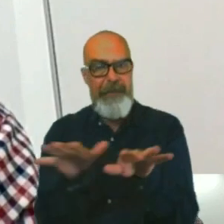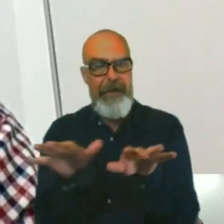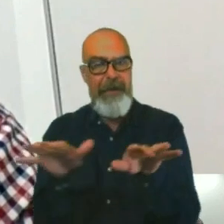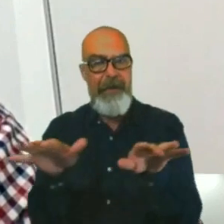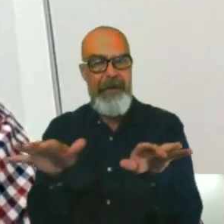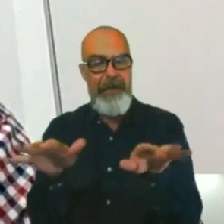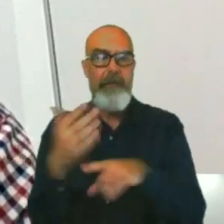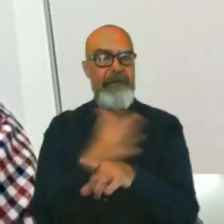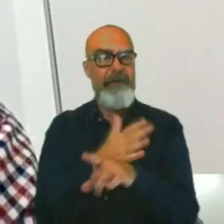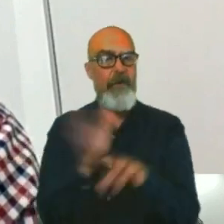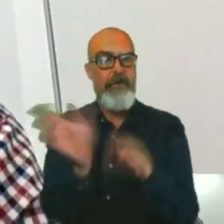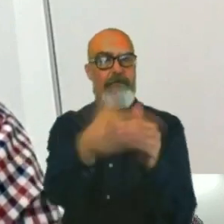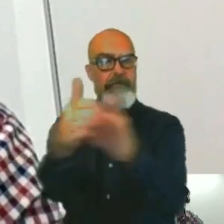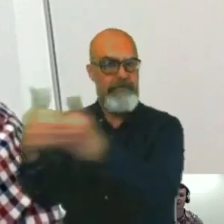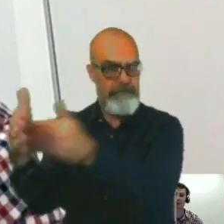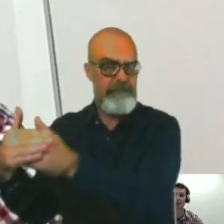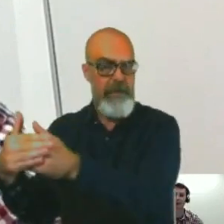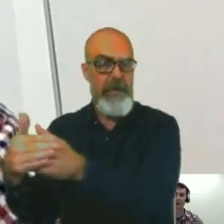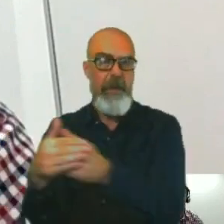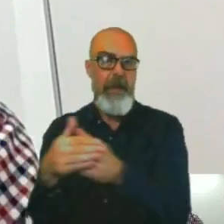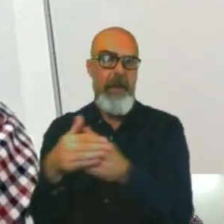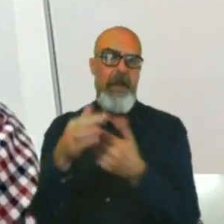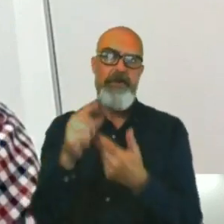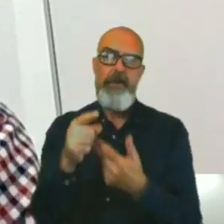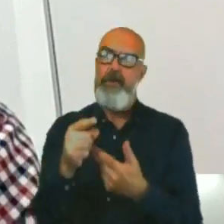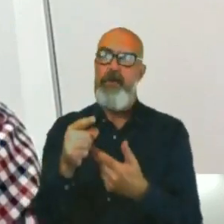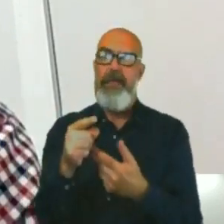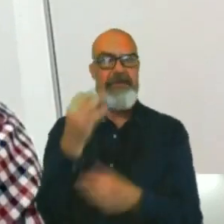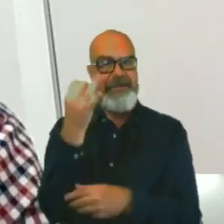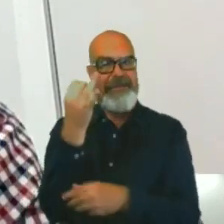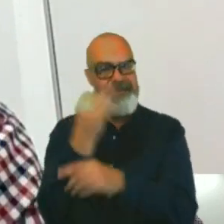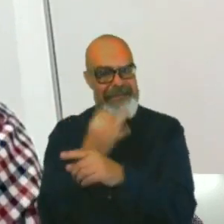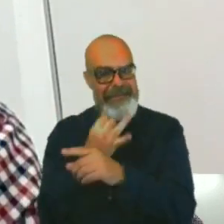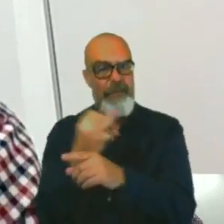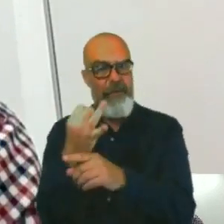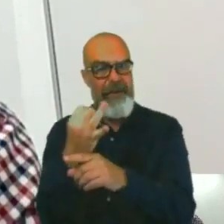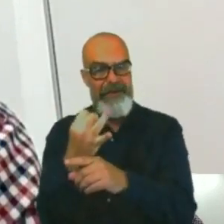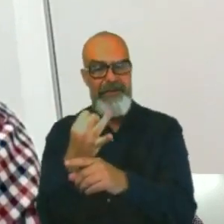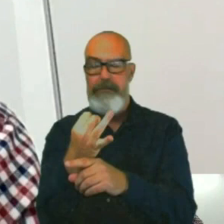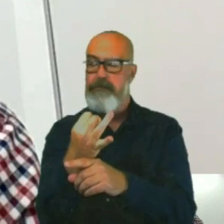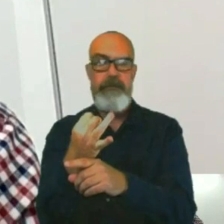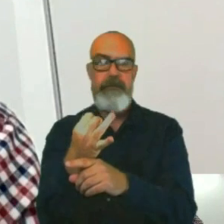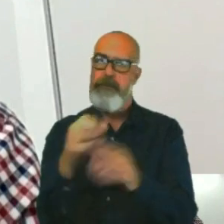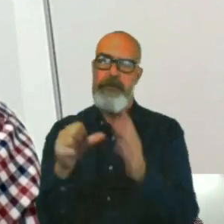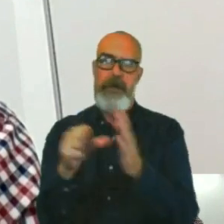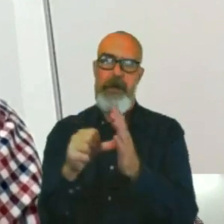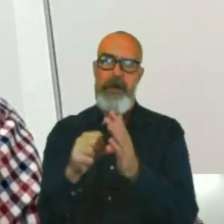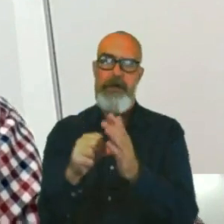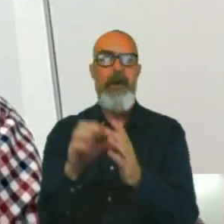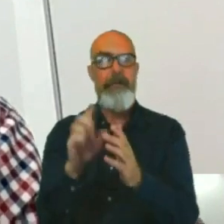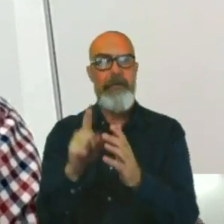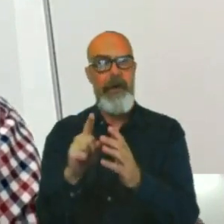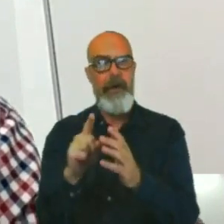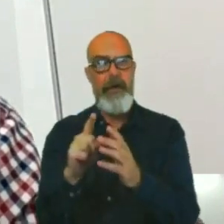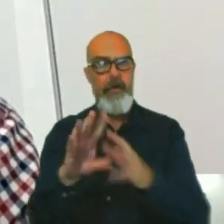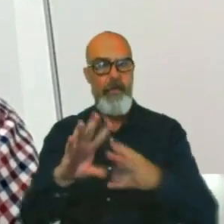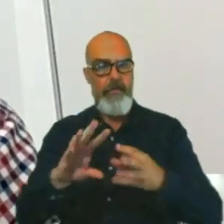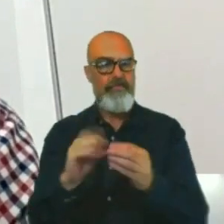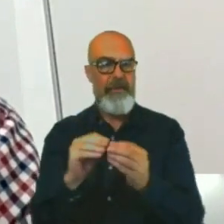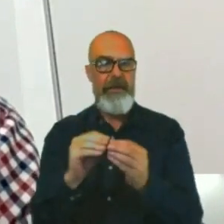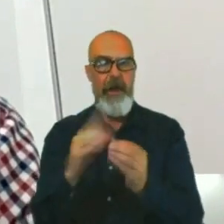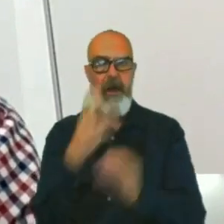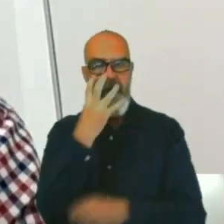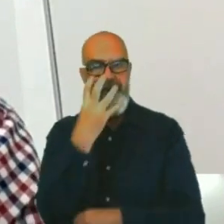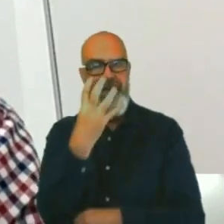So that was a long seven weeks, but we had a ventilator that was very much